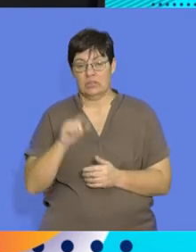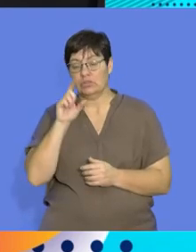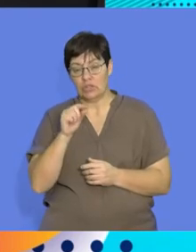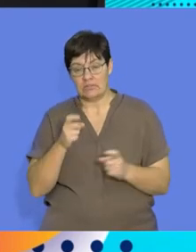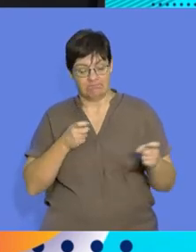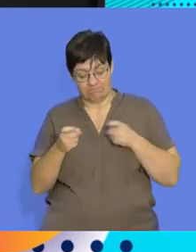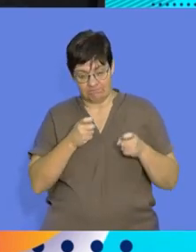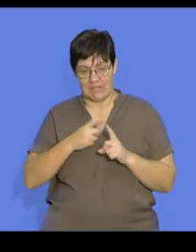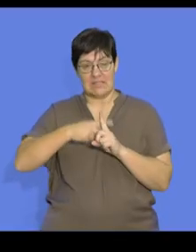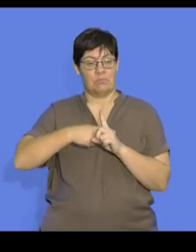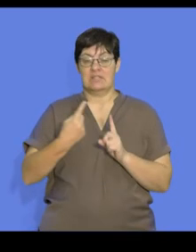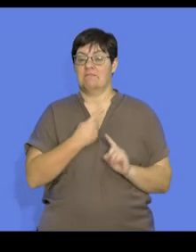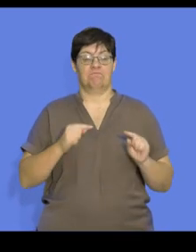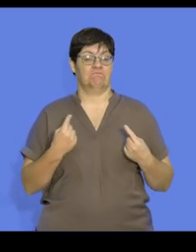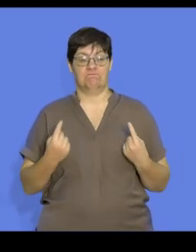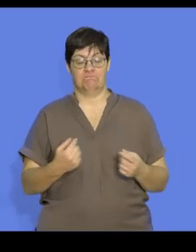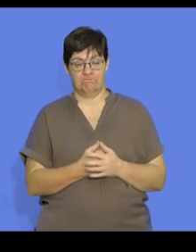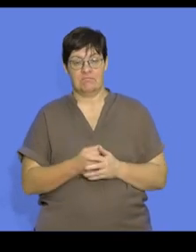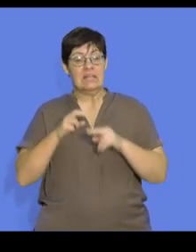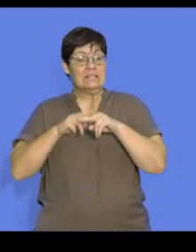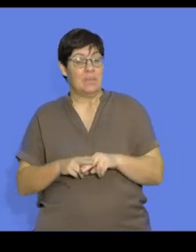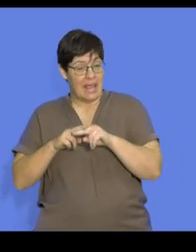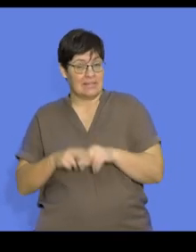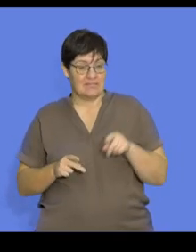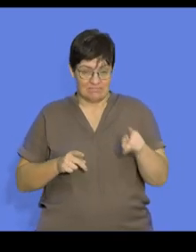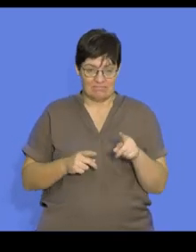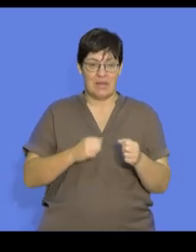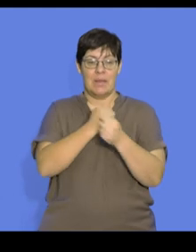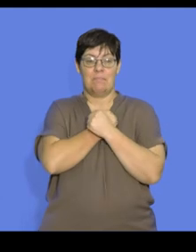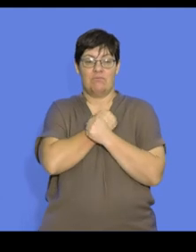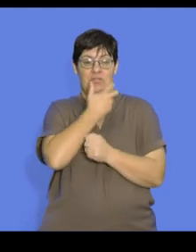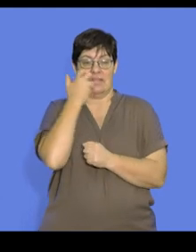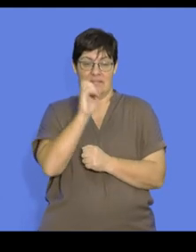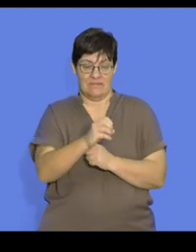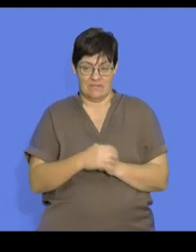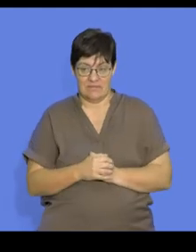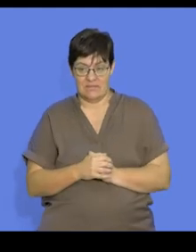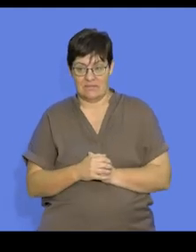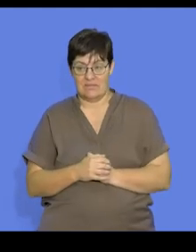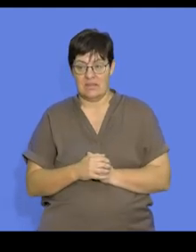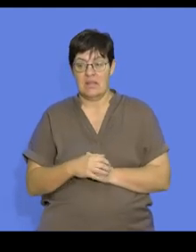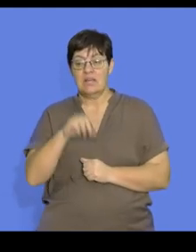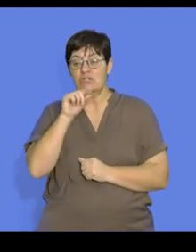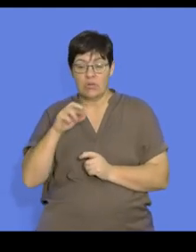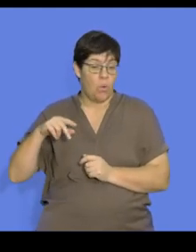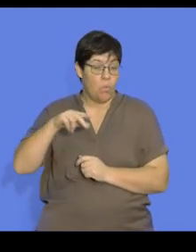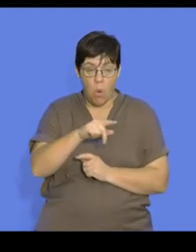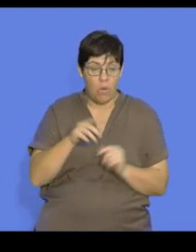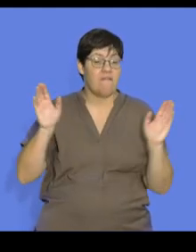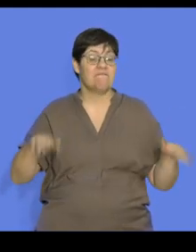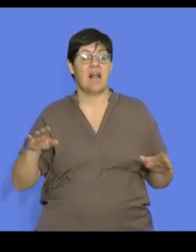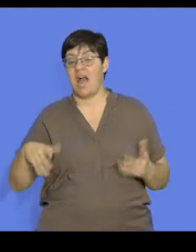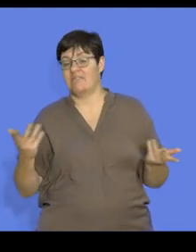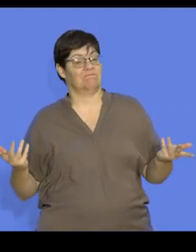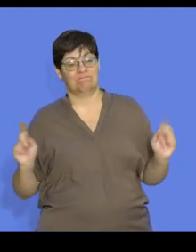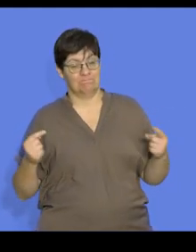So the chicks cannot regulate their body temperature and are still dependent on their parents' body heat. You'll find that the chicks cannot